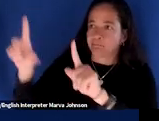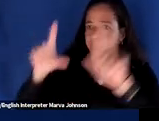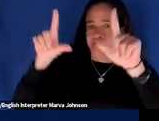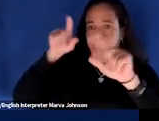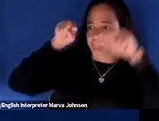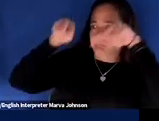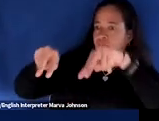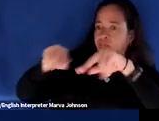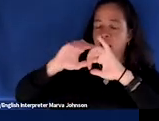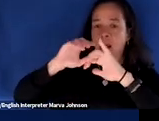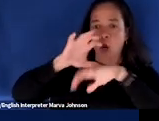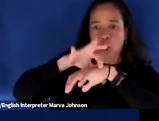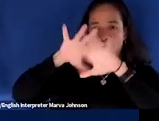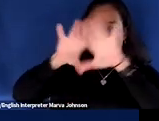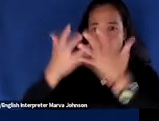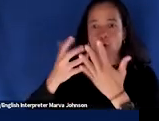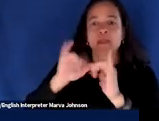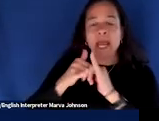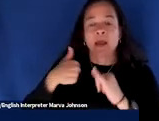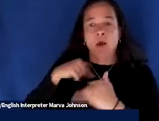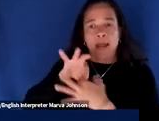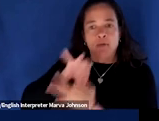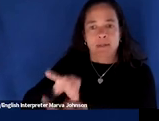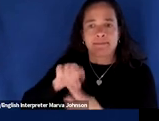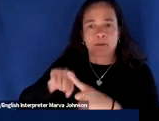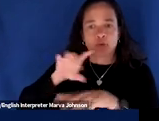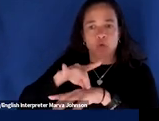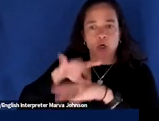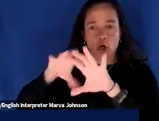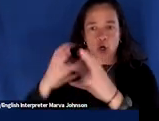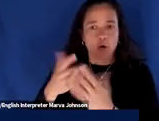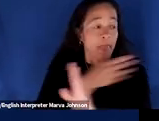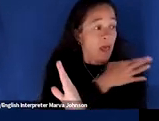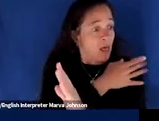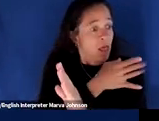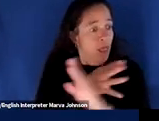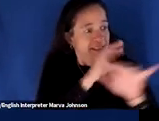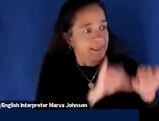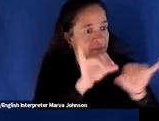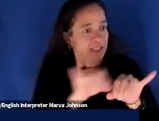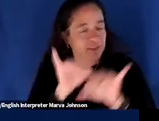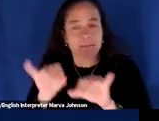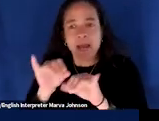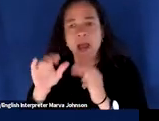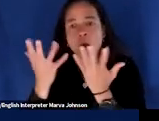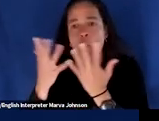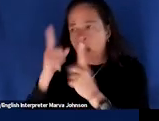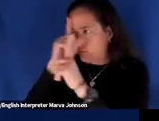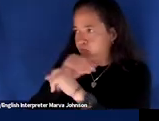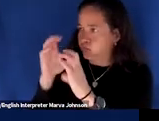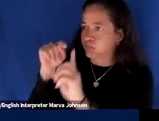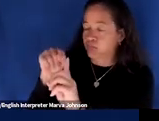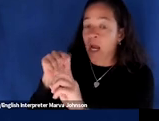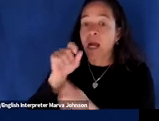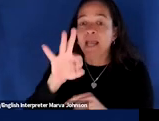the planet and our relationship to it if you imagine in your mind what climate change conjures up as an image